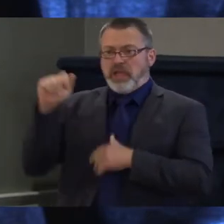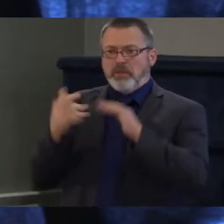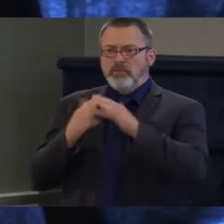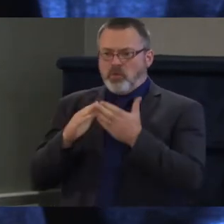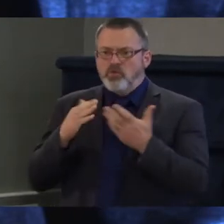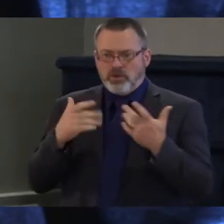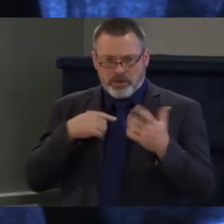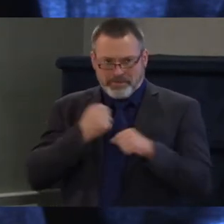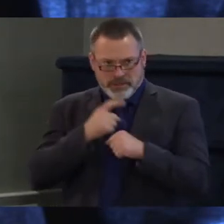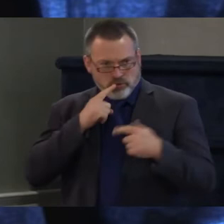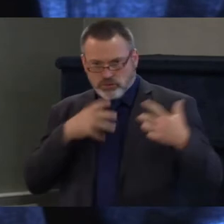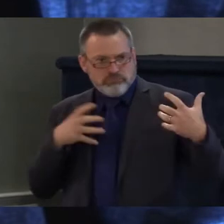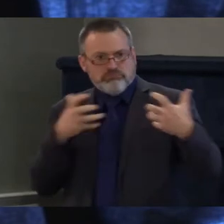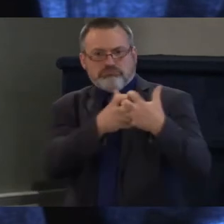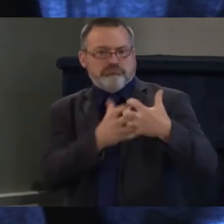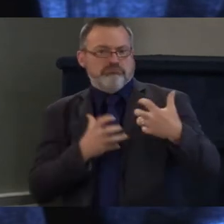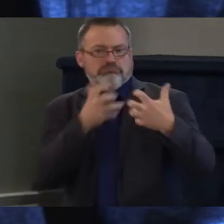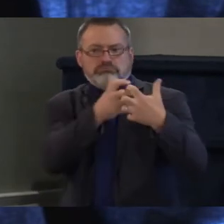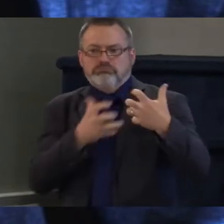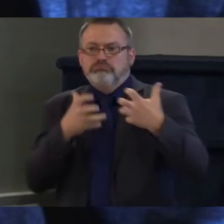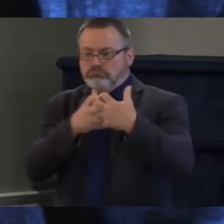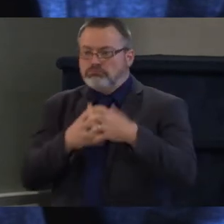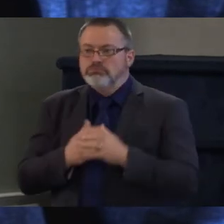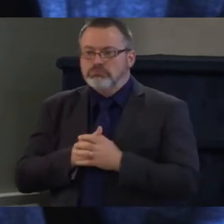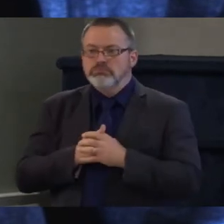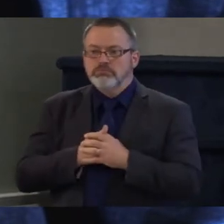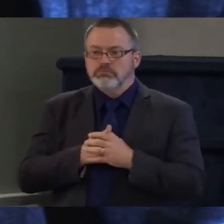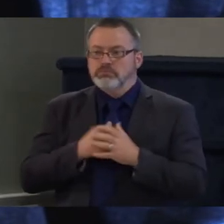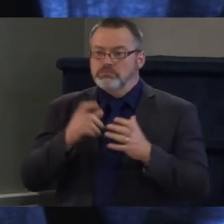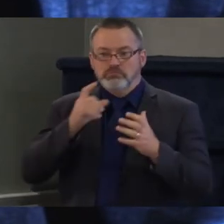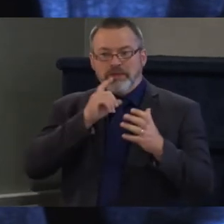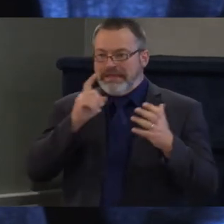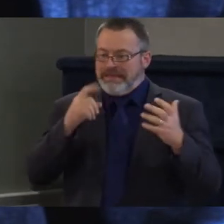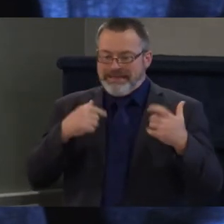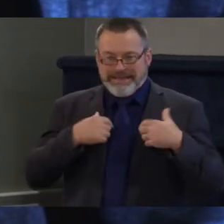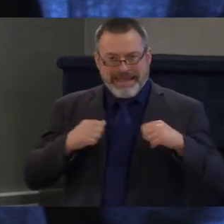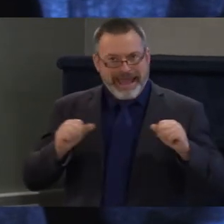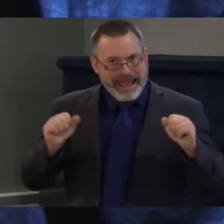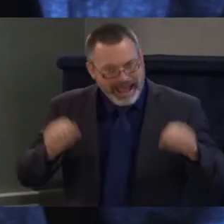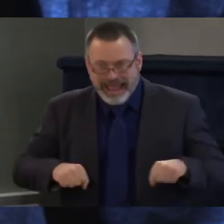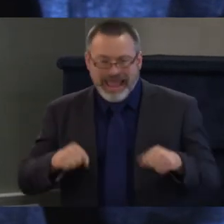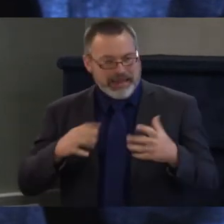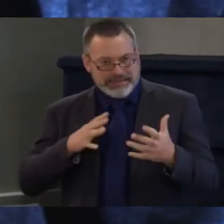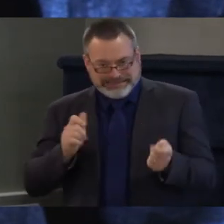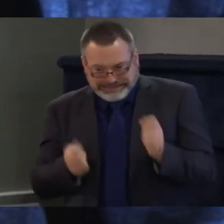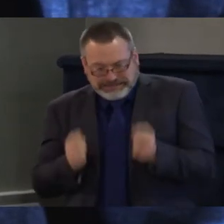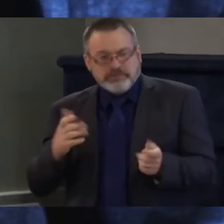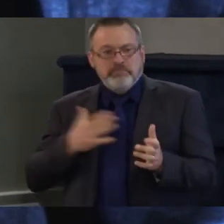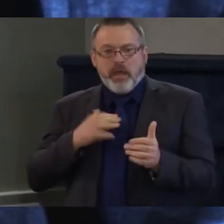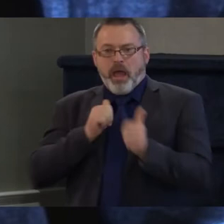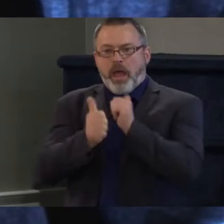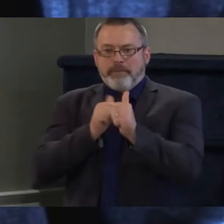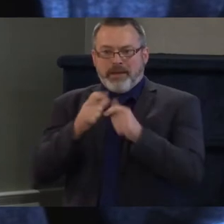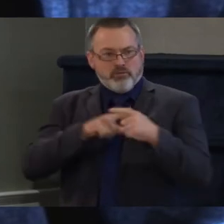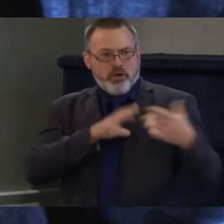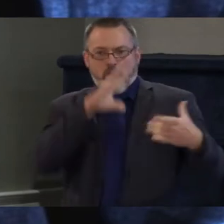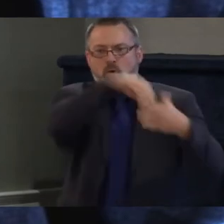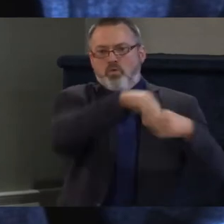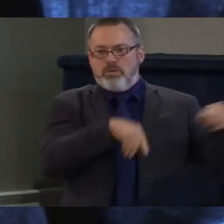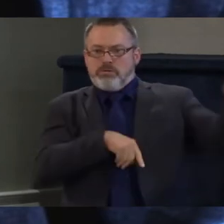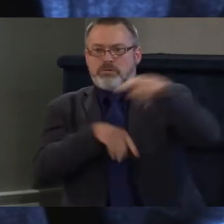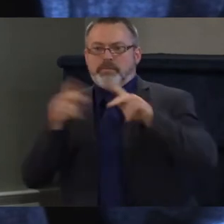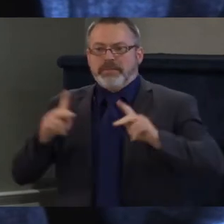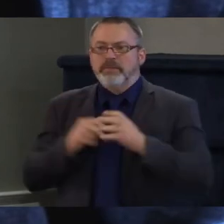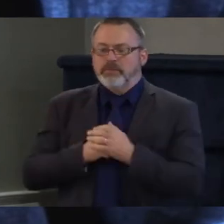continue to strive to make all of the things that we do on this campaign more inclusive but also looking forward